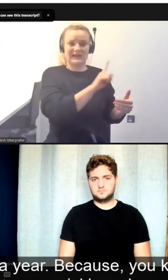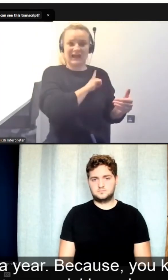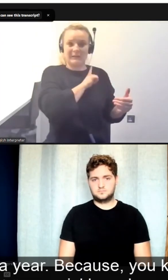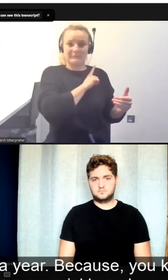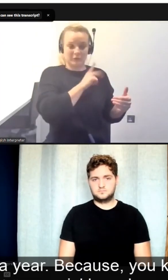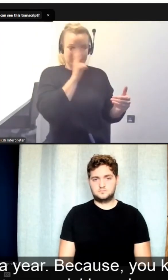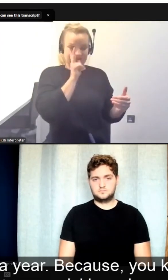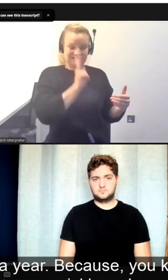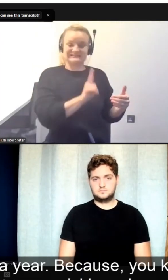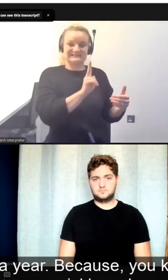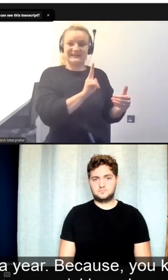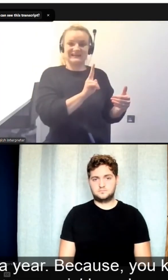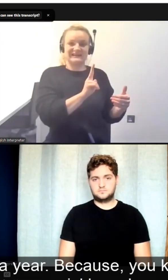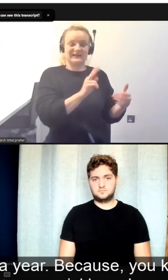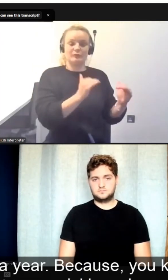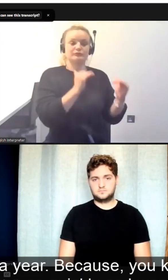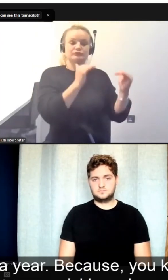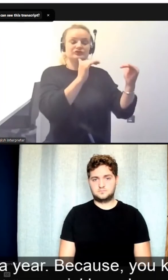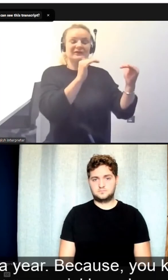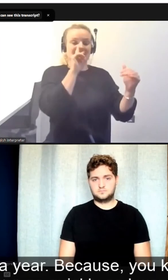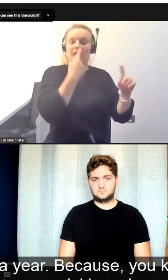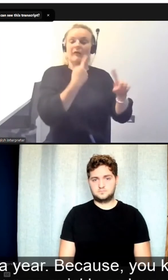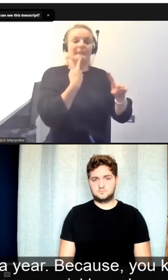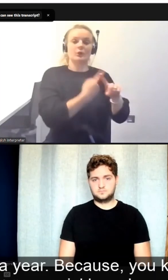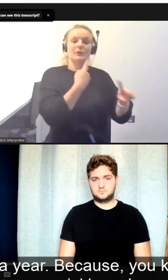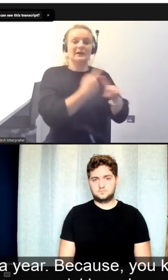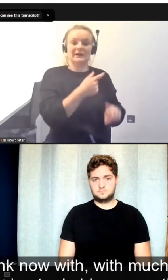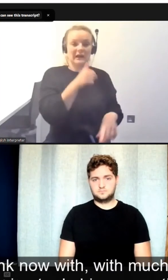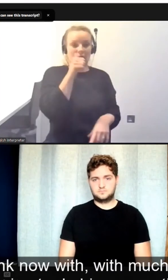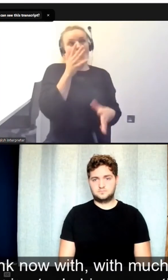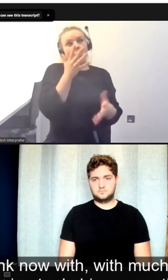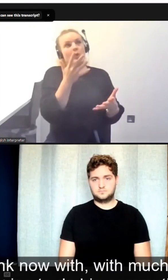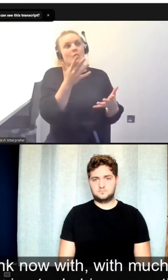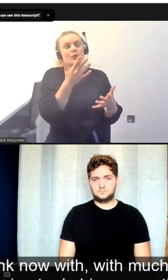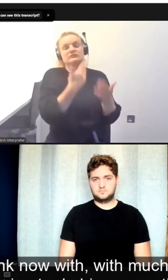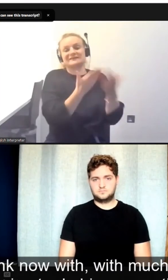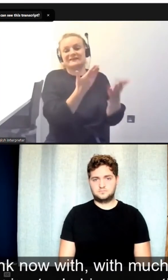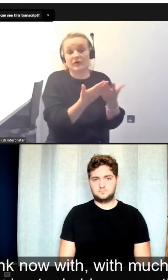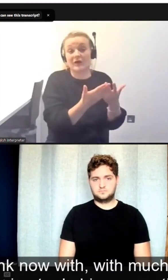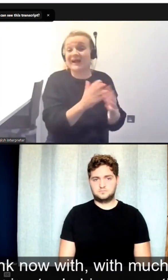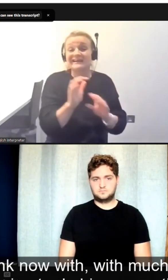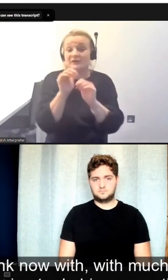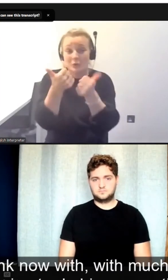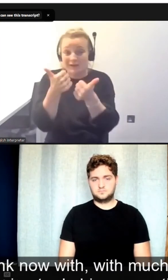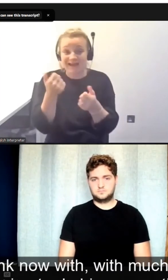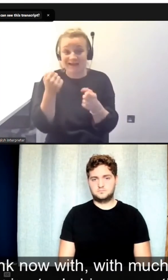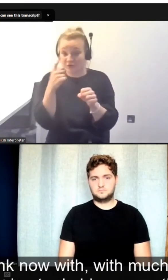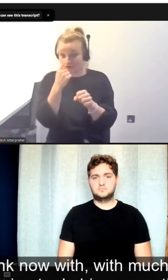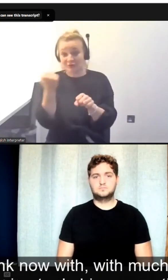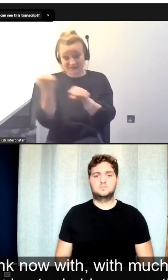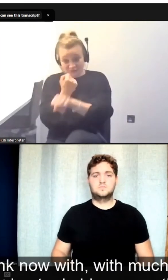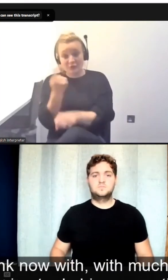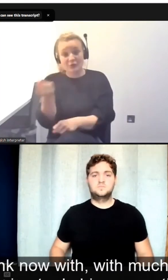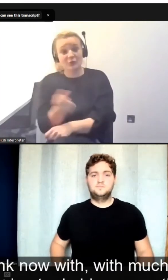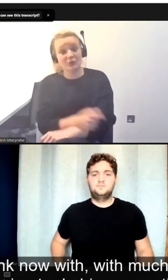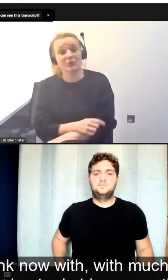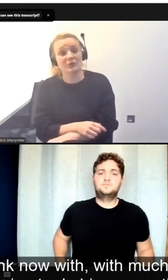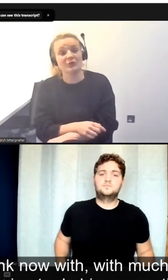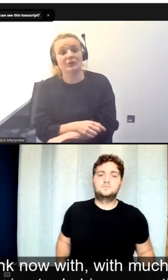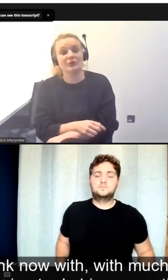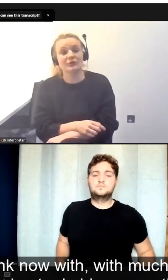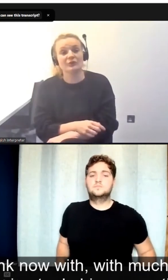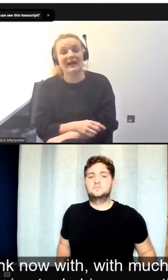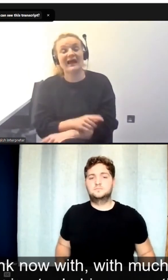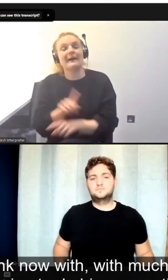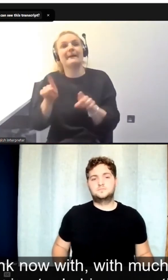see that I wasn't going to progress as quickly as I wanted to or whatever. It's okay to do that. I think now with with much more